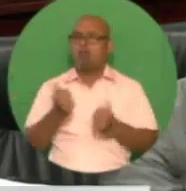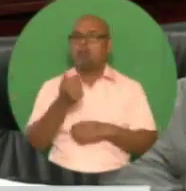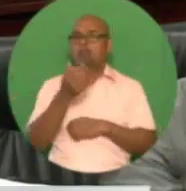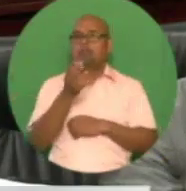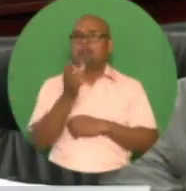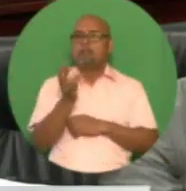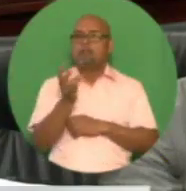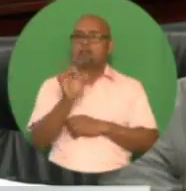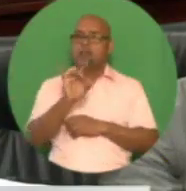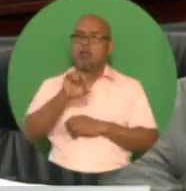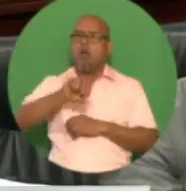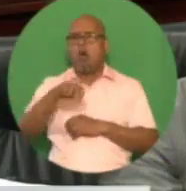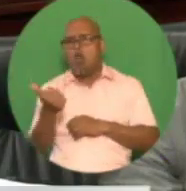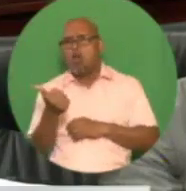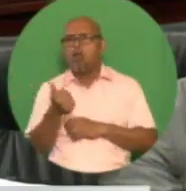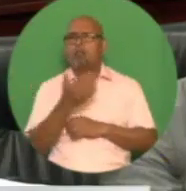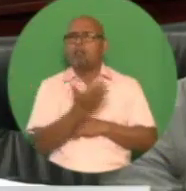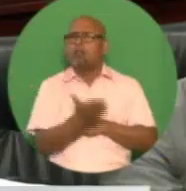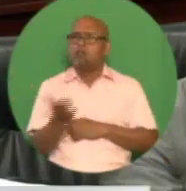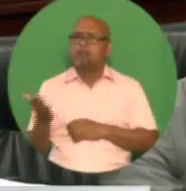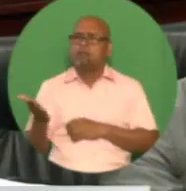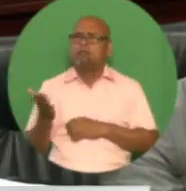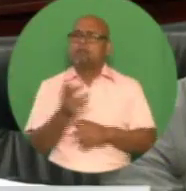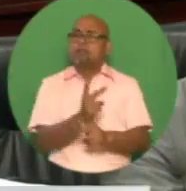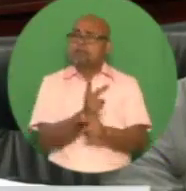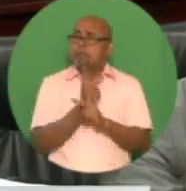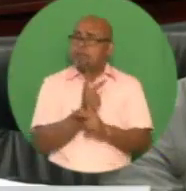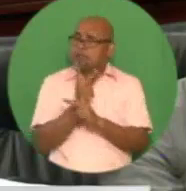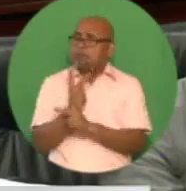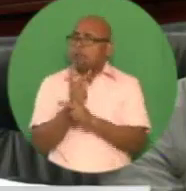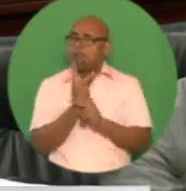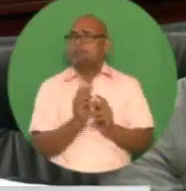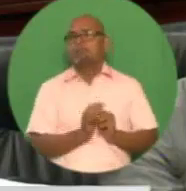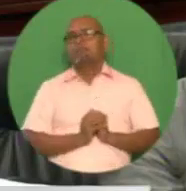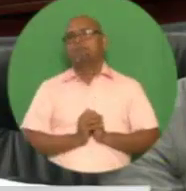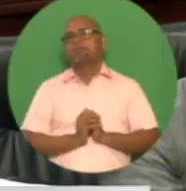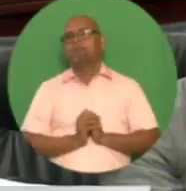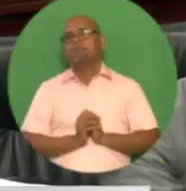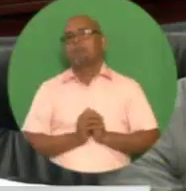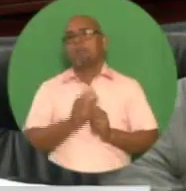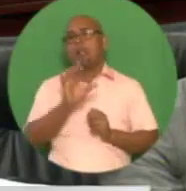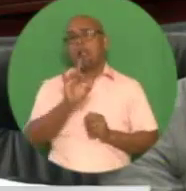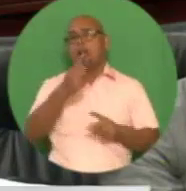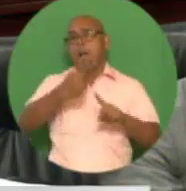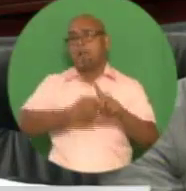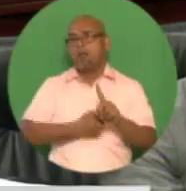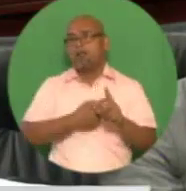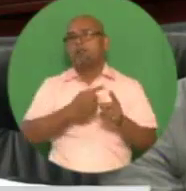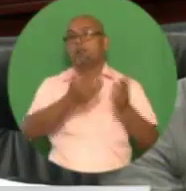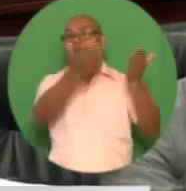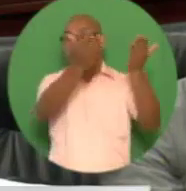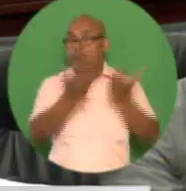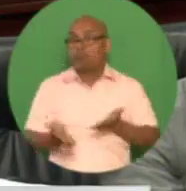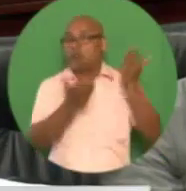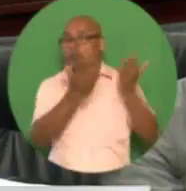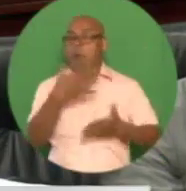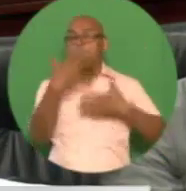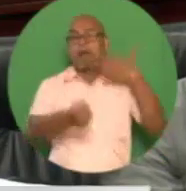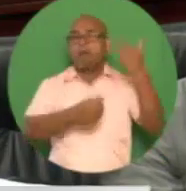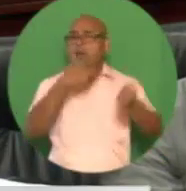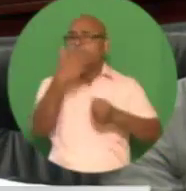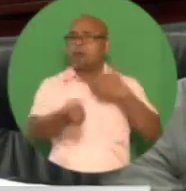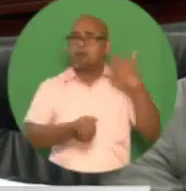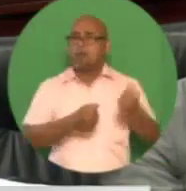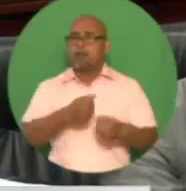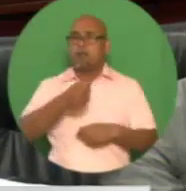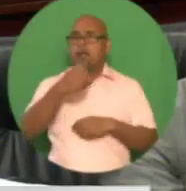healthy, with gross official reserves covering over eight months of imports of goods and services, with the Heritage and